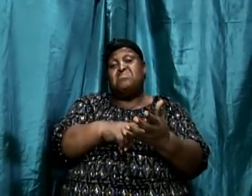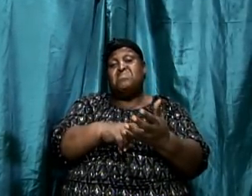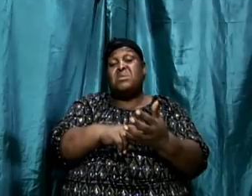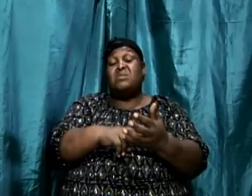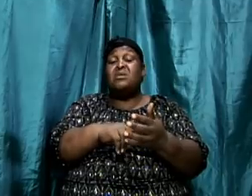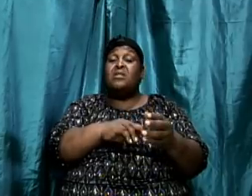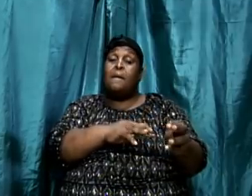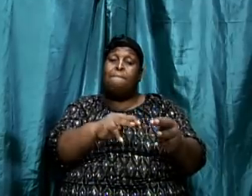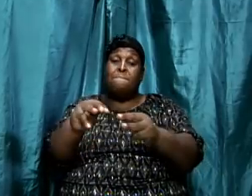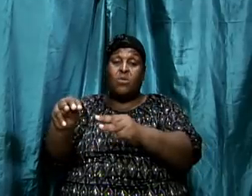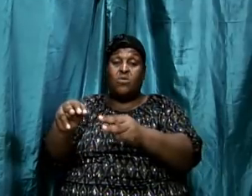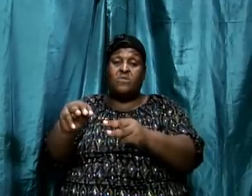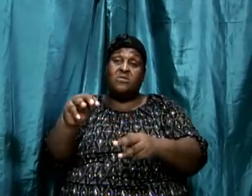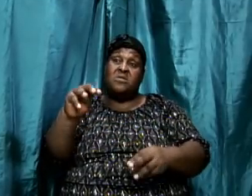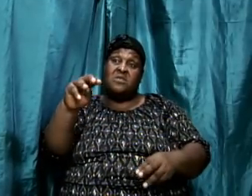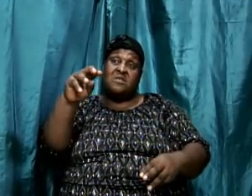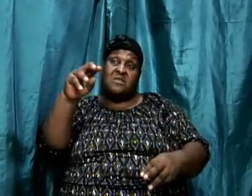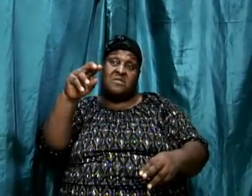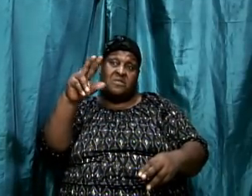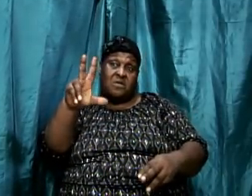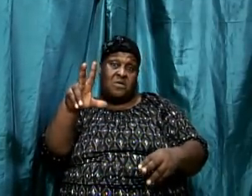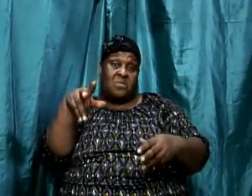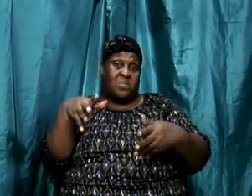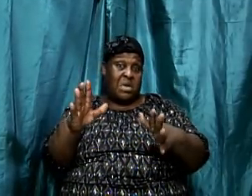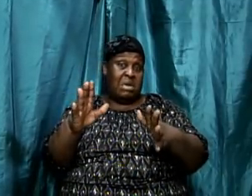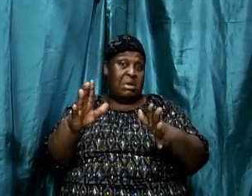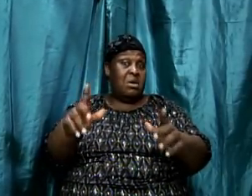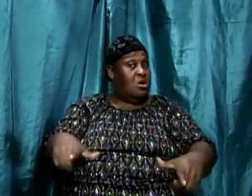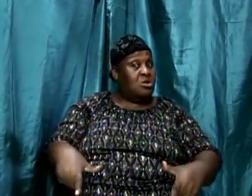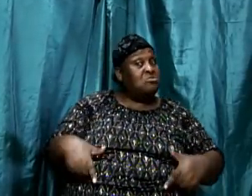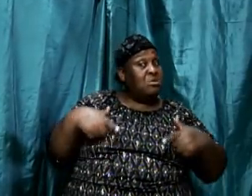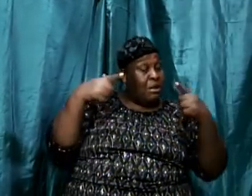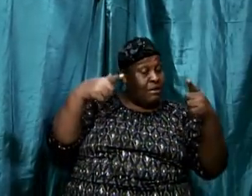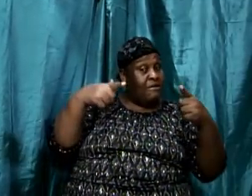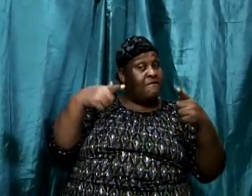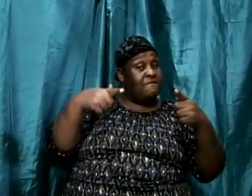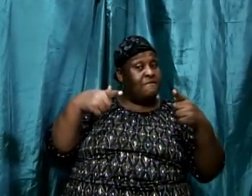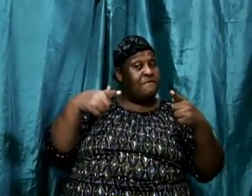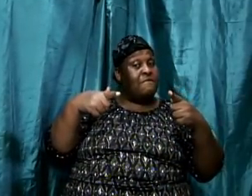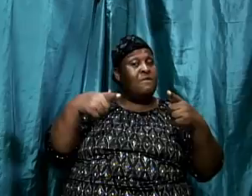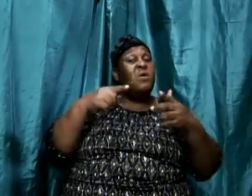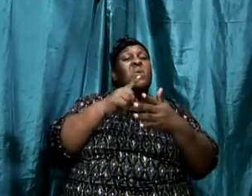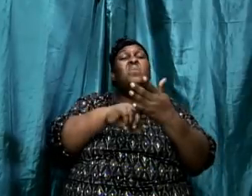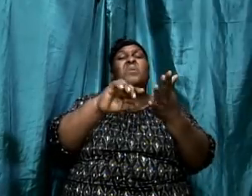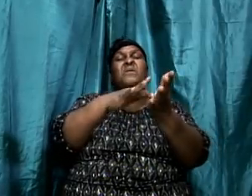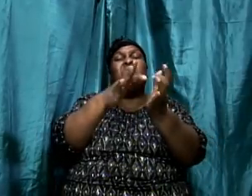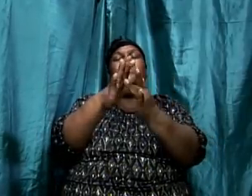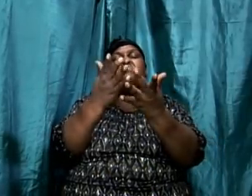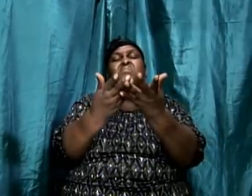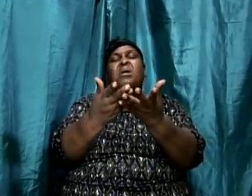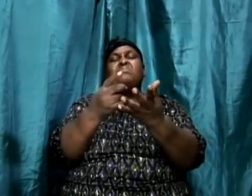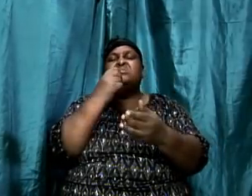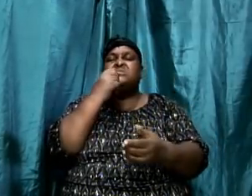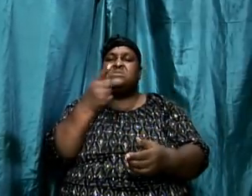third step, where we apply it to our very lives. Or apply it where it should be applied. Praise God.